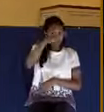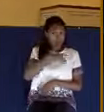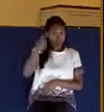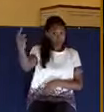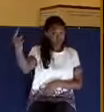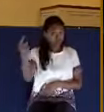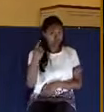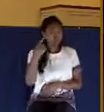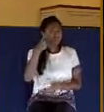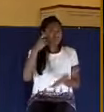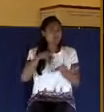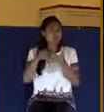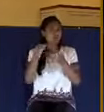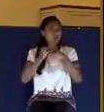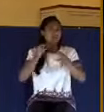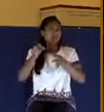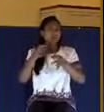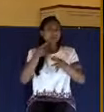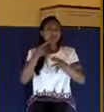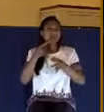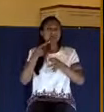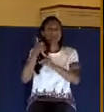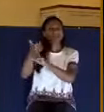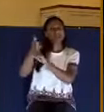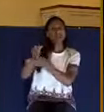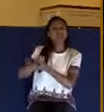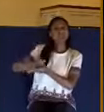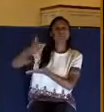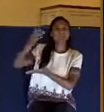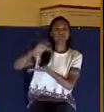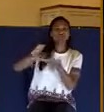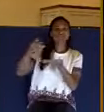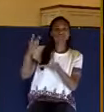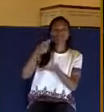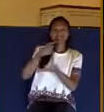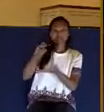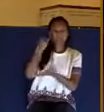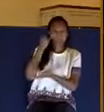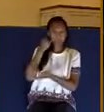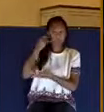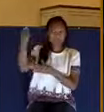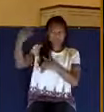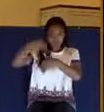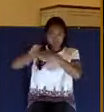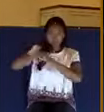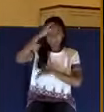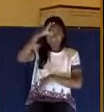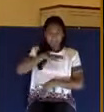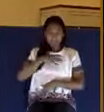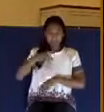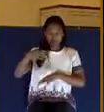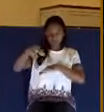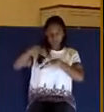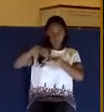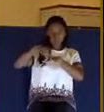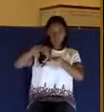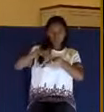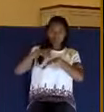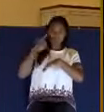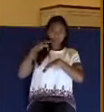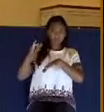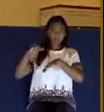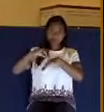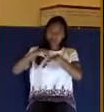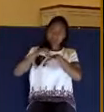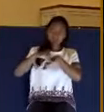notice the description of him. He's a rich man in verse number 2. For if they're coming to your assembly, a man with a gold ring. Literally,